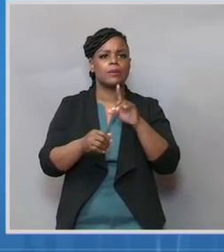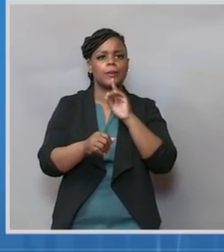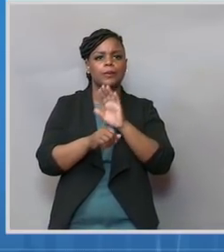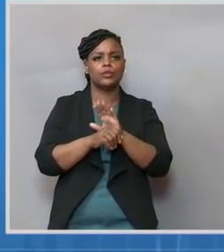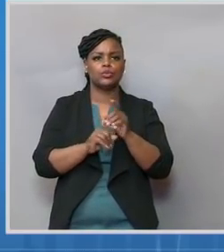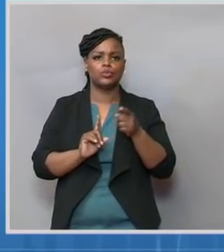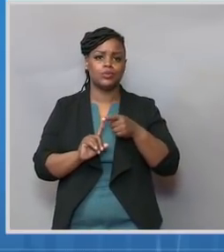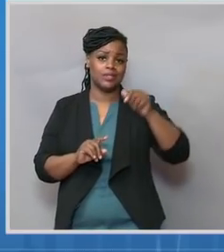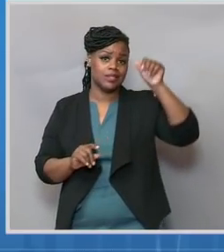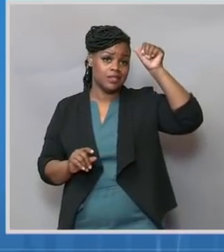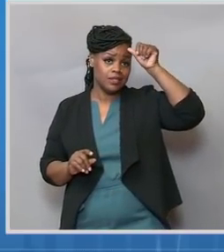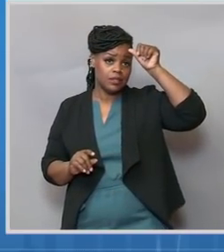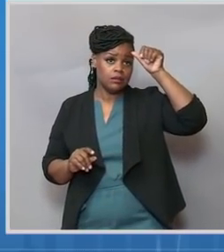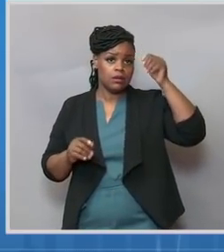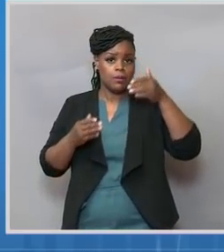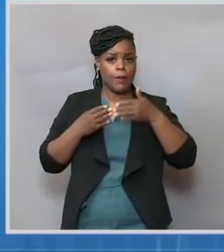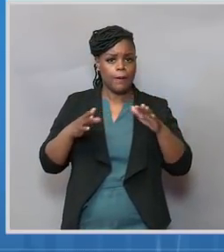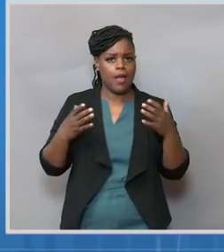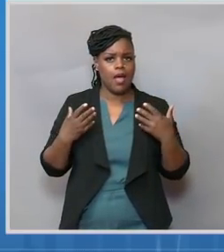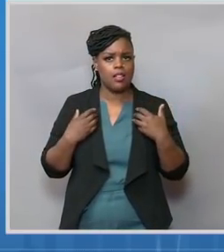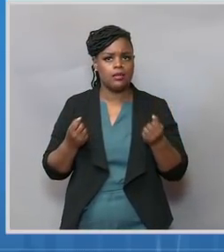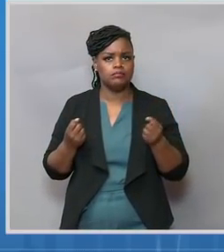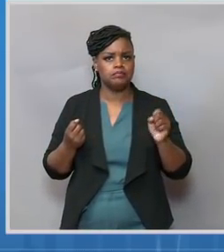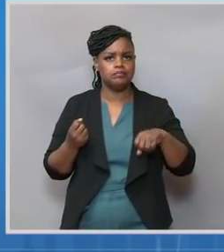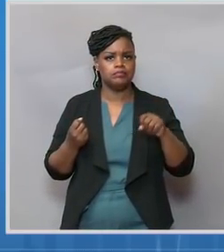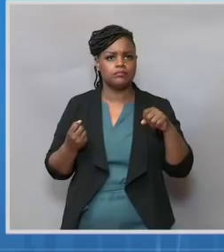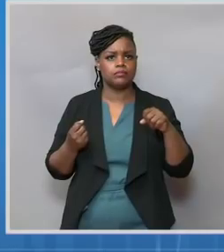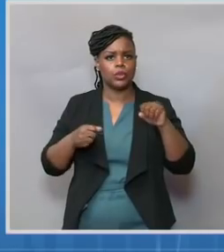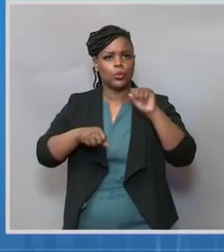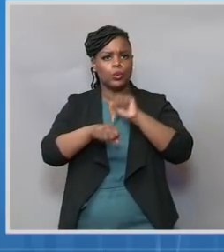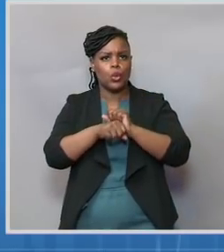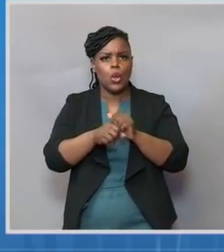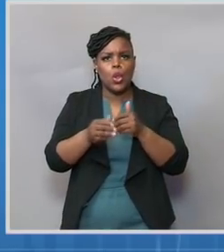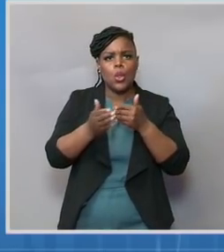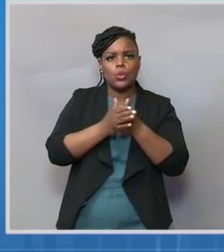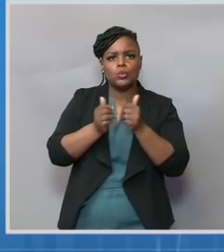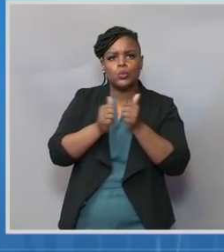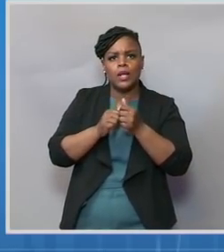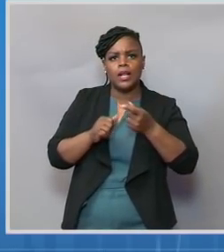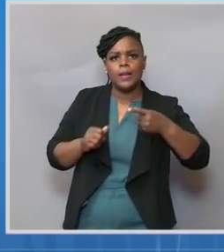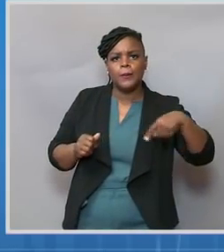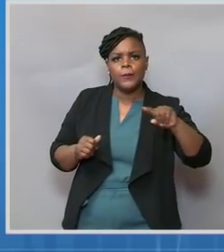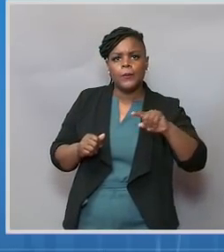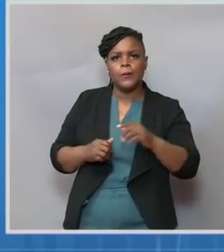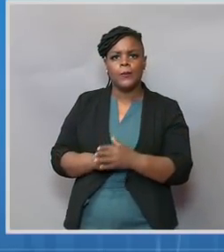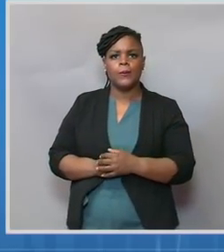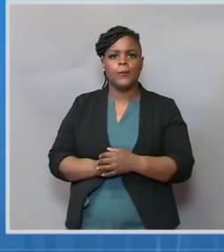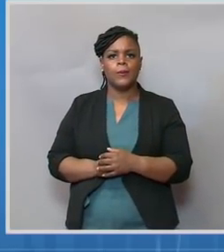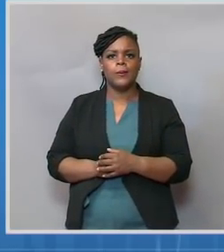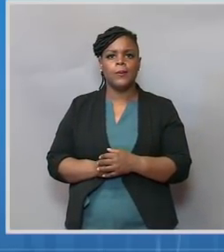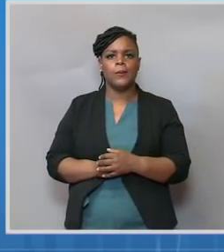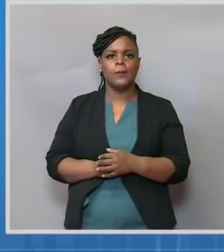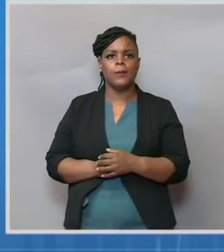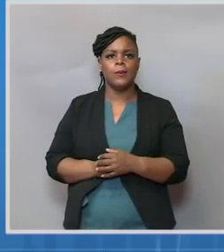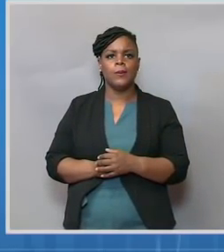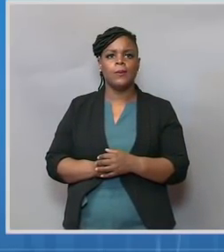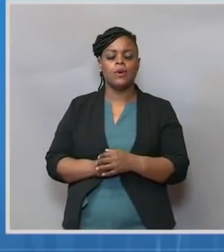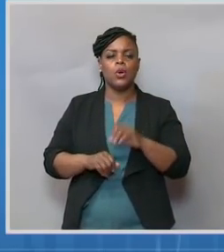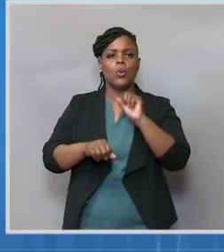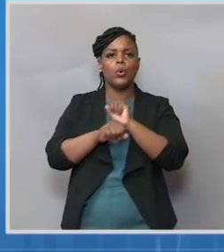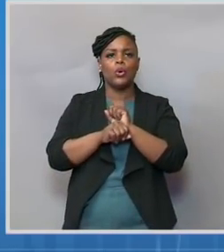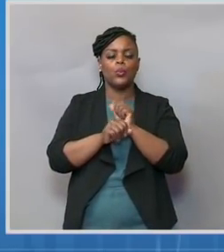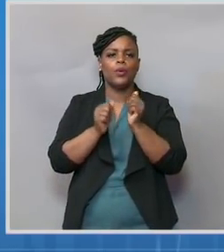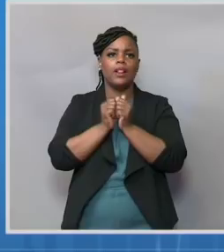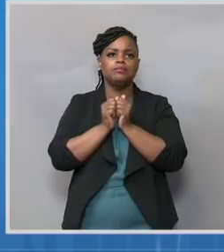as Dr. Fauci said, working closely with them in the COVID-19 response. The Quad Partnership and